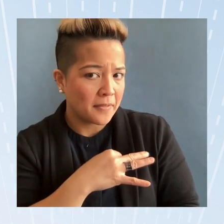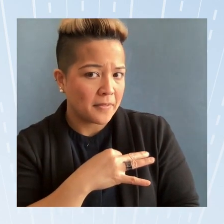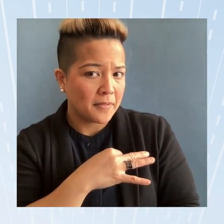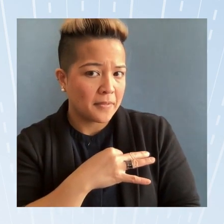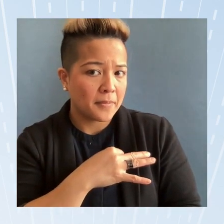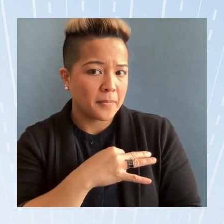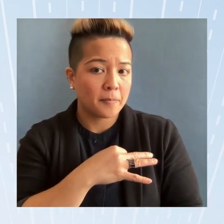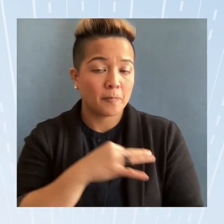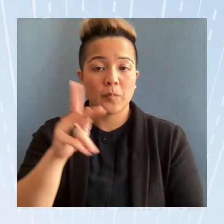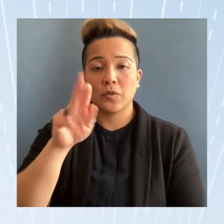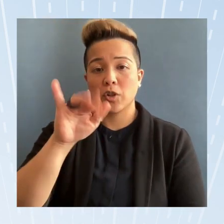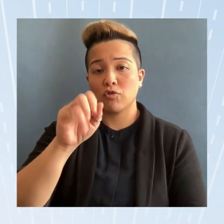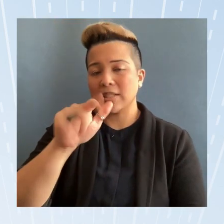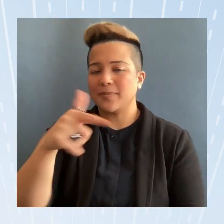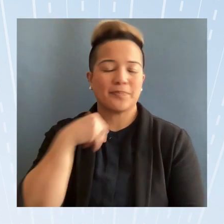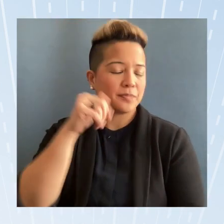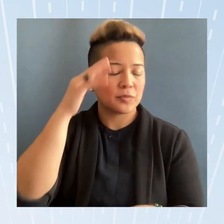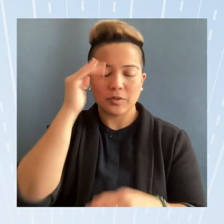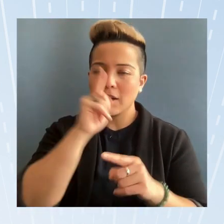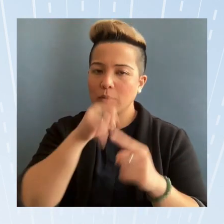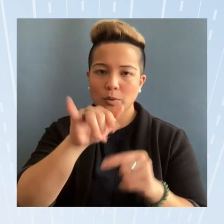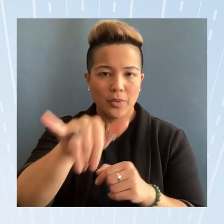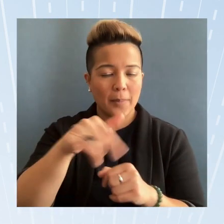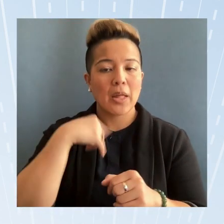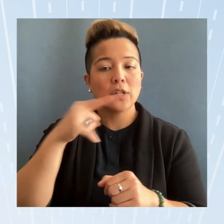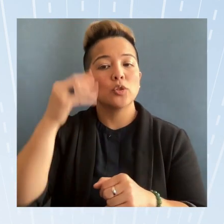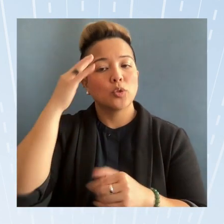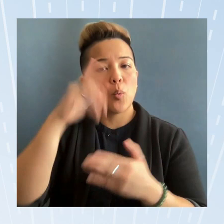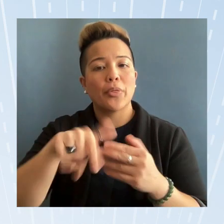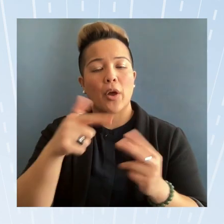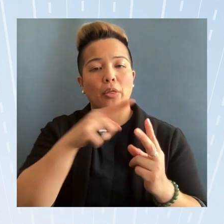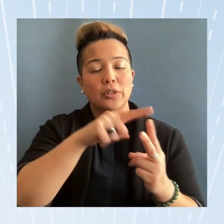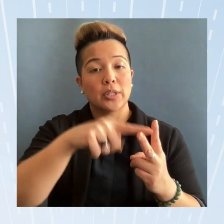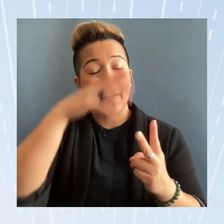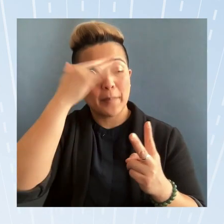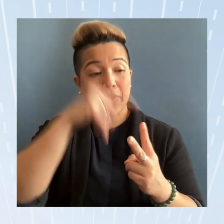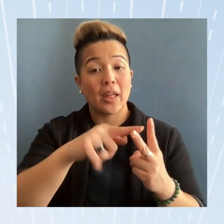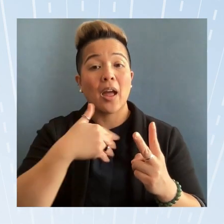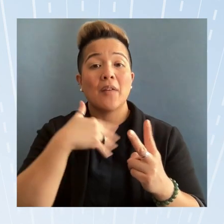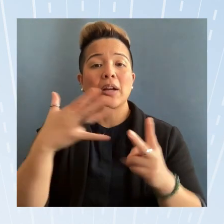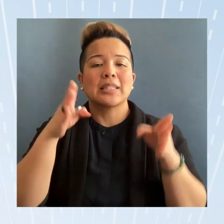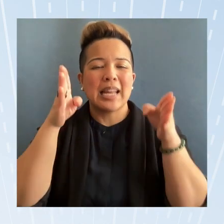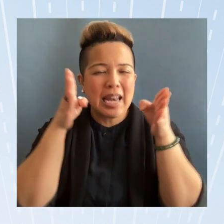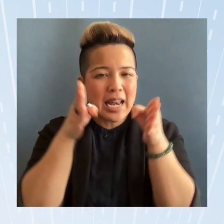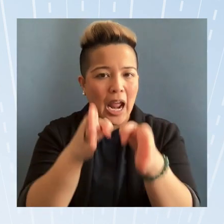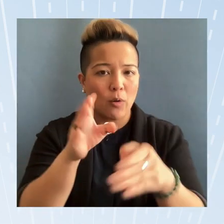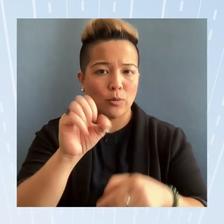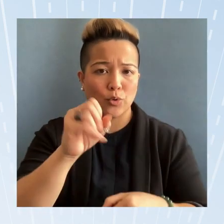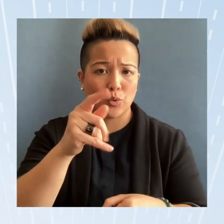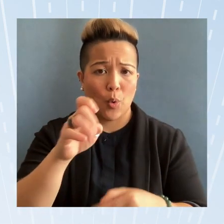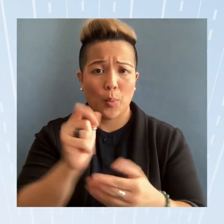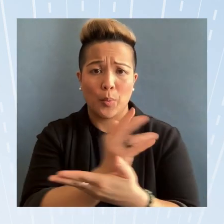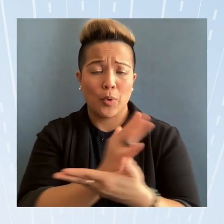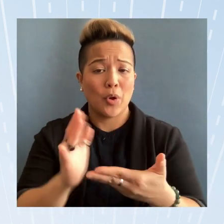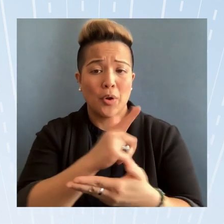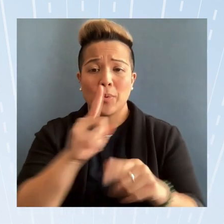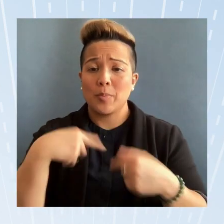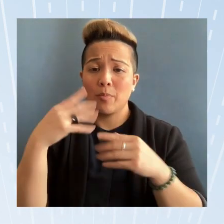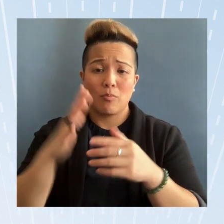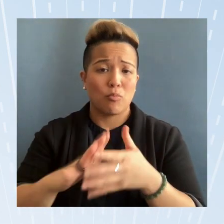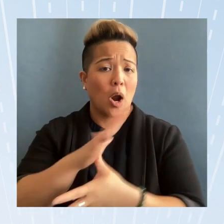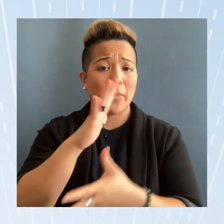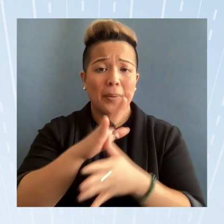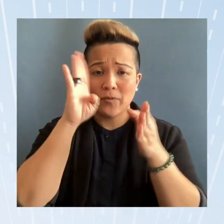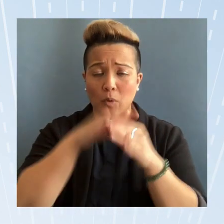so I don't know the answer to that I just know what the others they have because they have such a narrow scope and have been predominantly focused on education they have